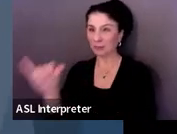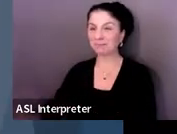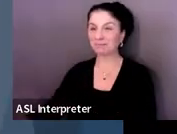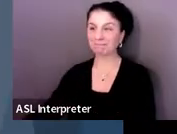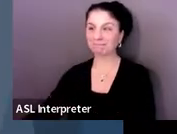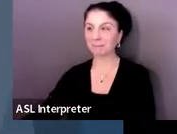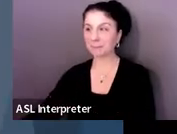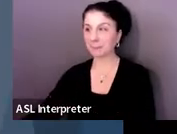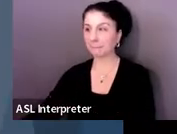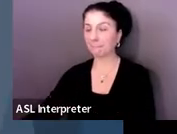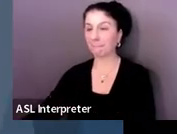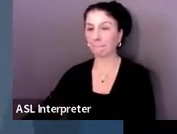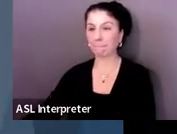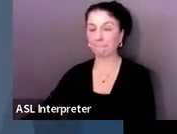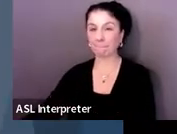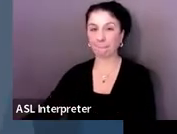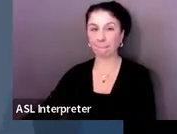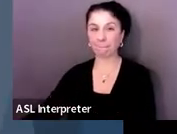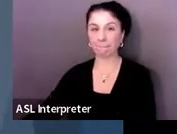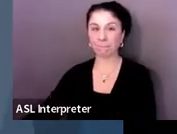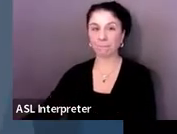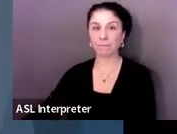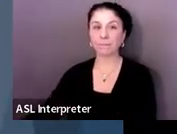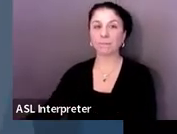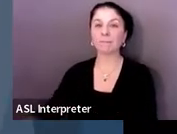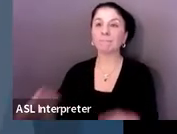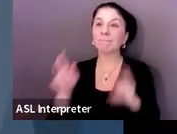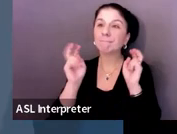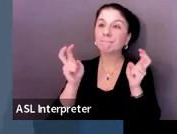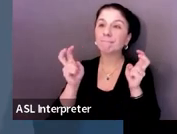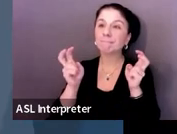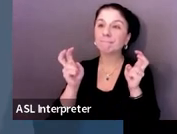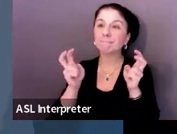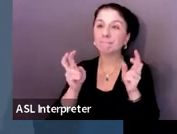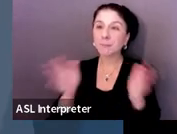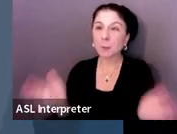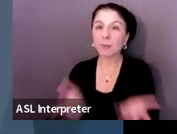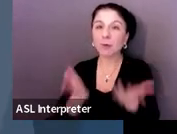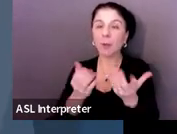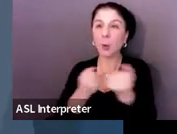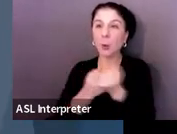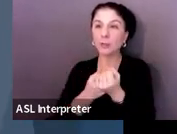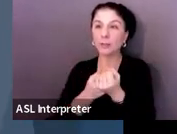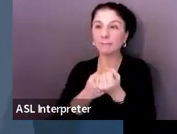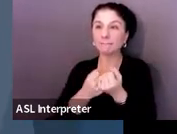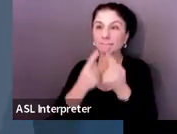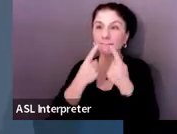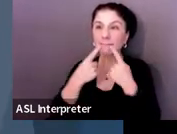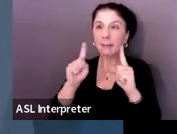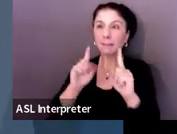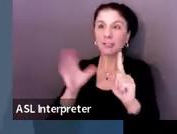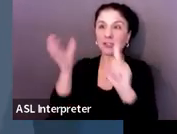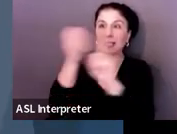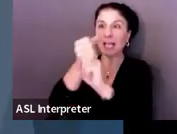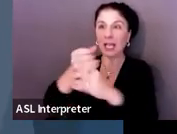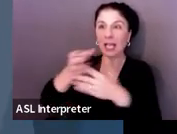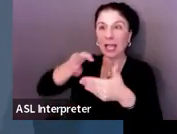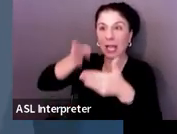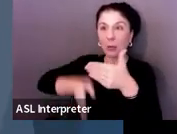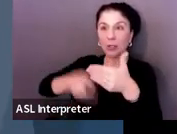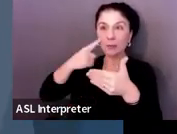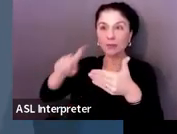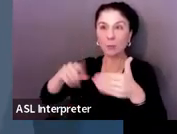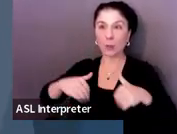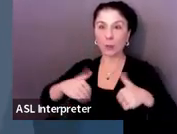So we want you to just think about this quote, promote ambitious outcomes for youth. As I mentioned, I worked for 30 years,